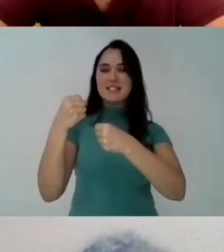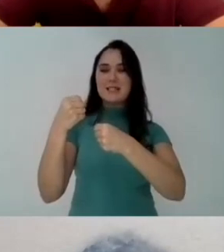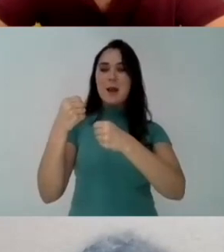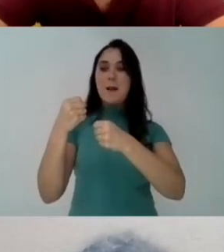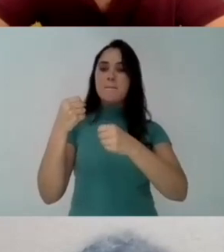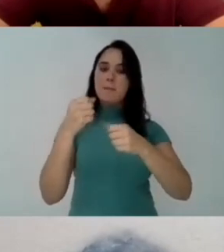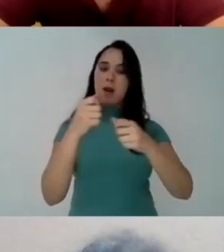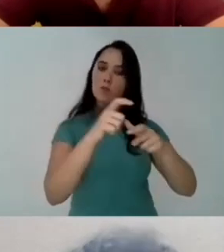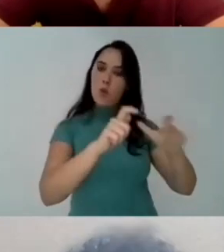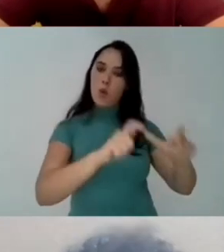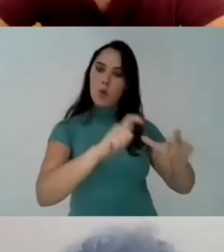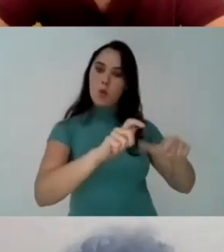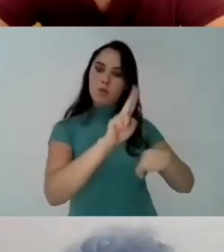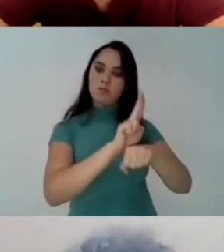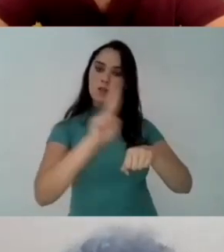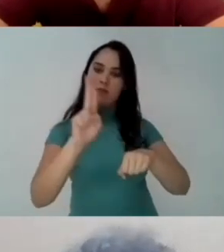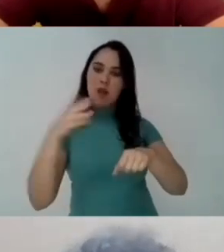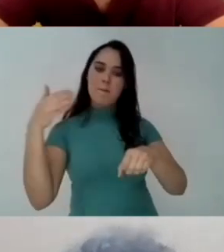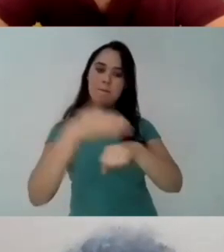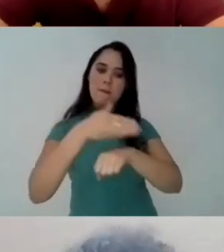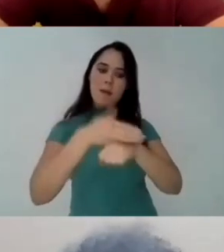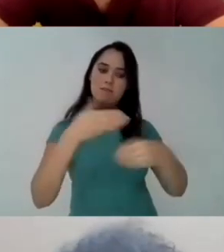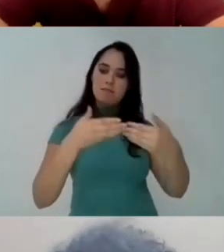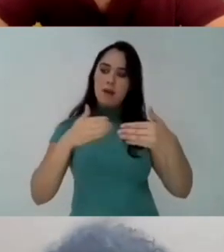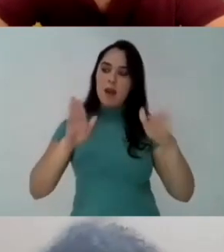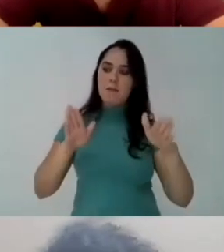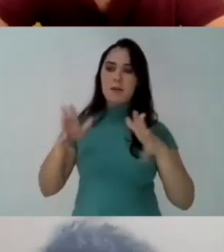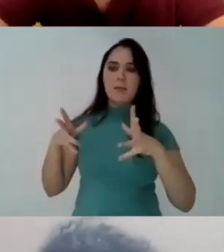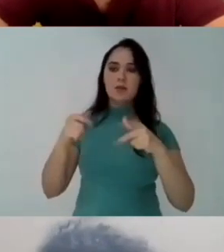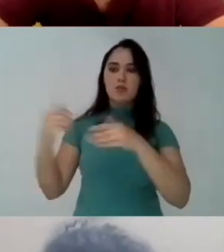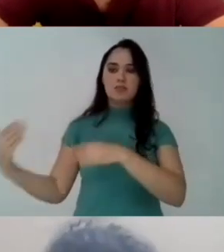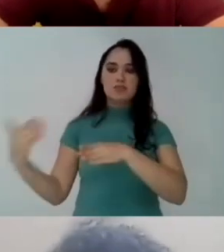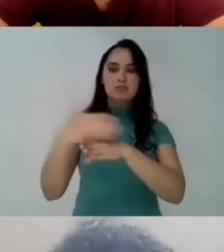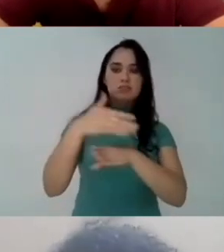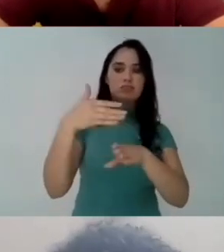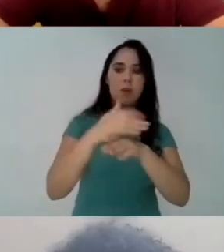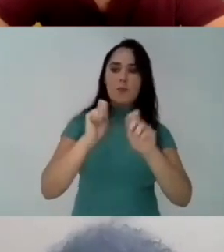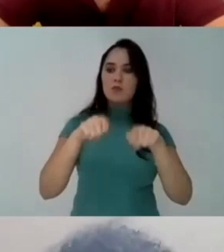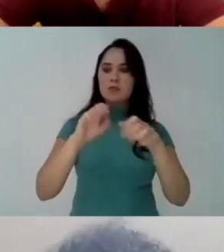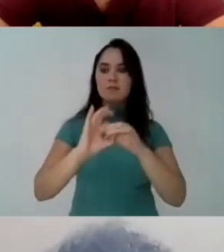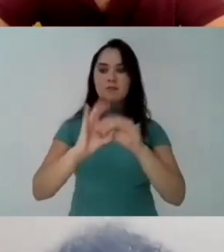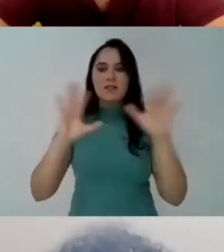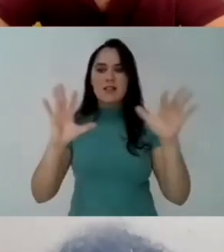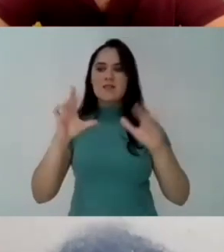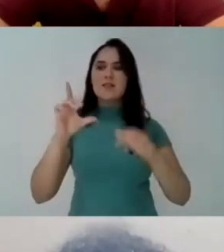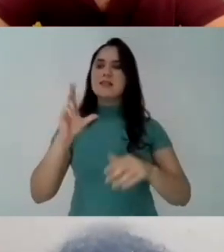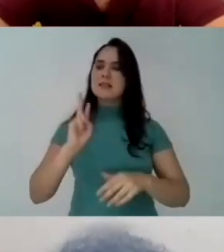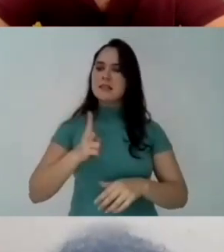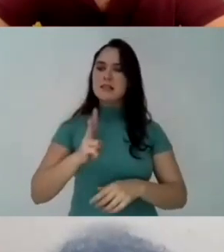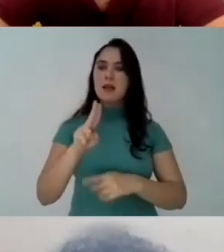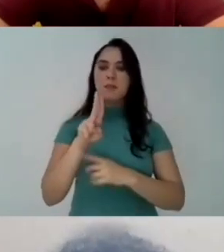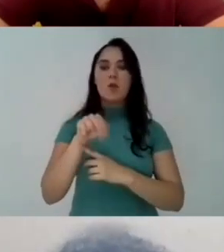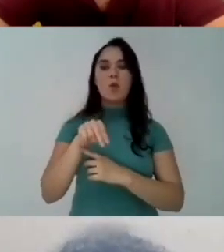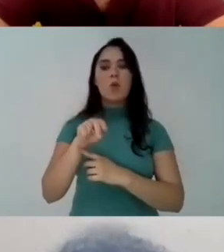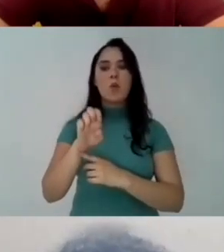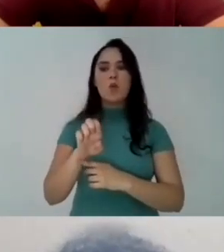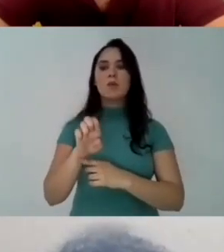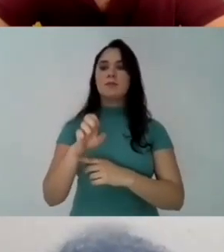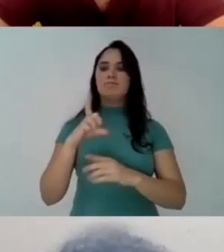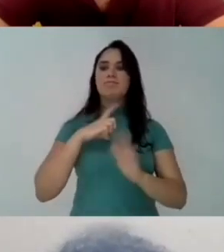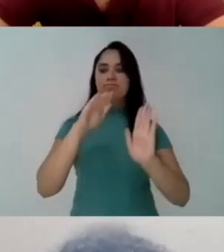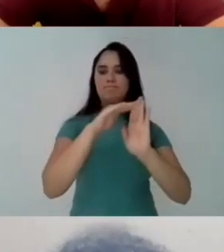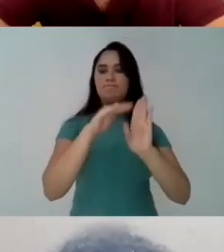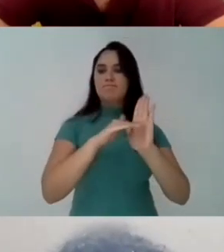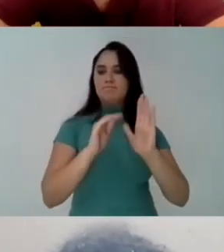the policies that are specific to women students And look at the